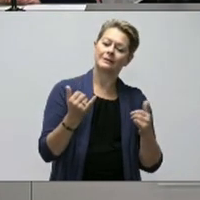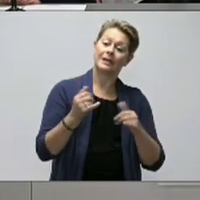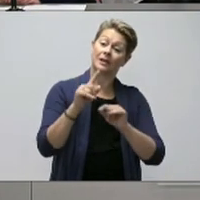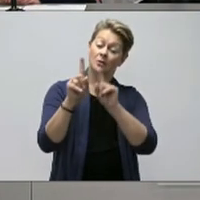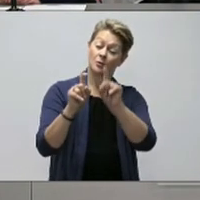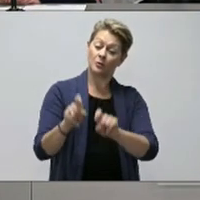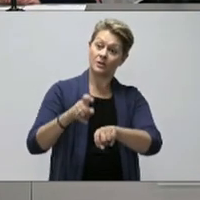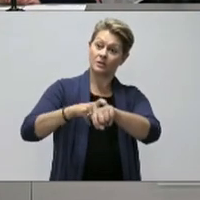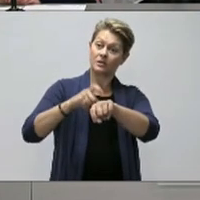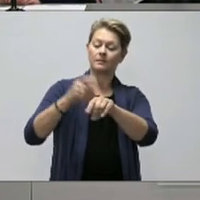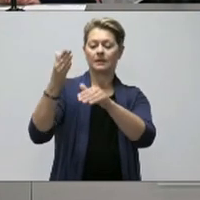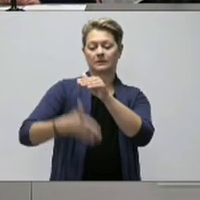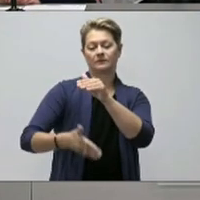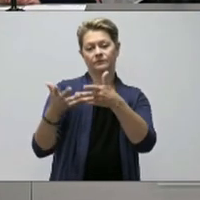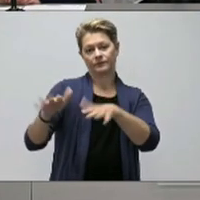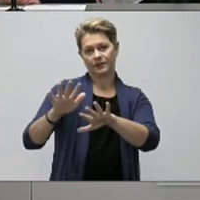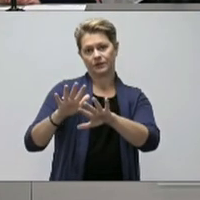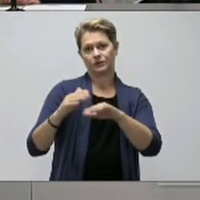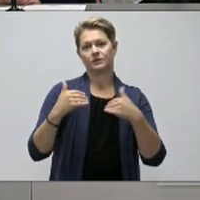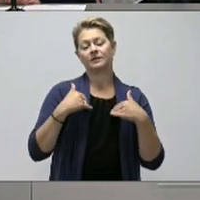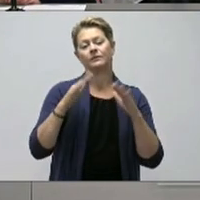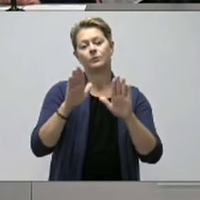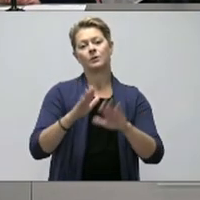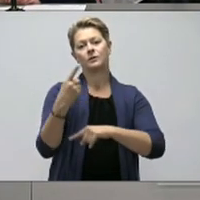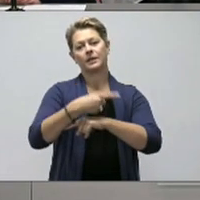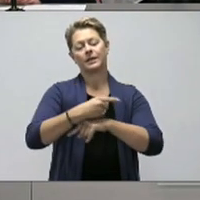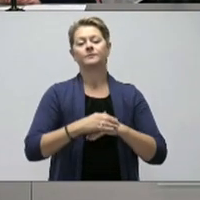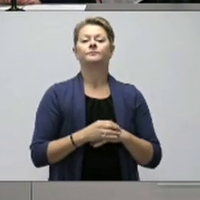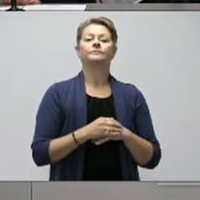and we hope you have a great day. Thank you. Thanks, everybody.